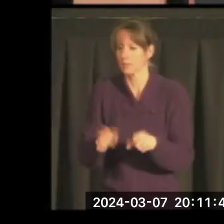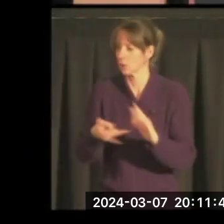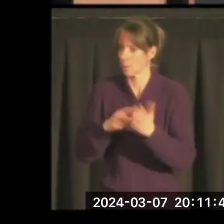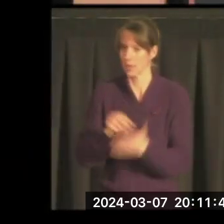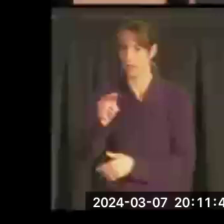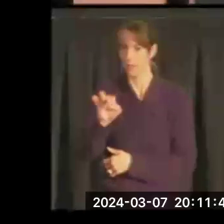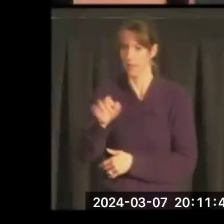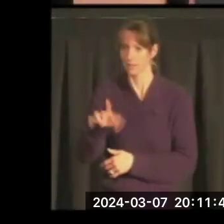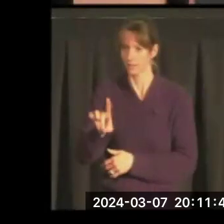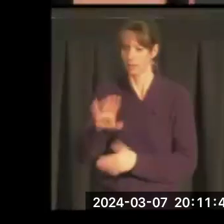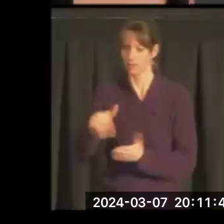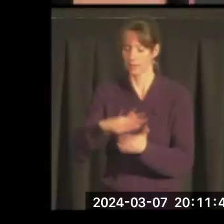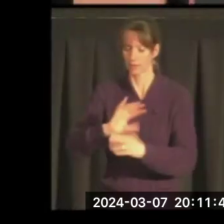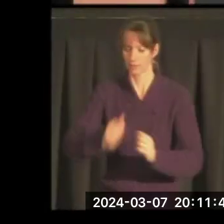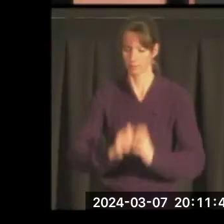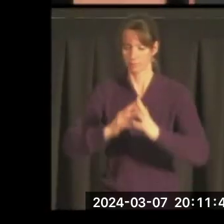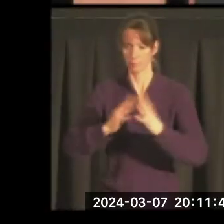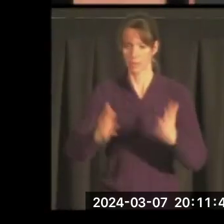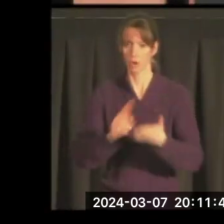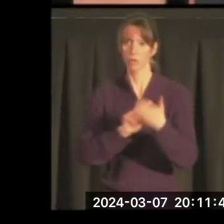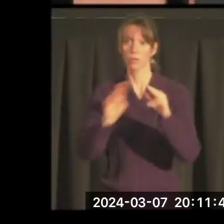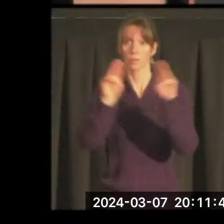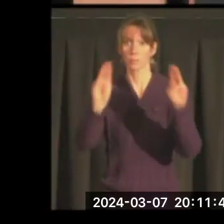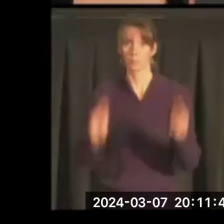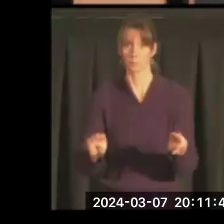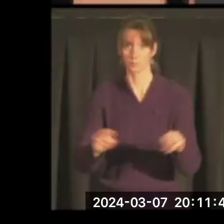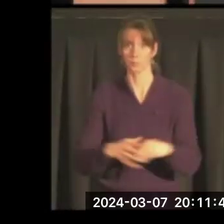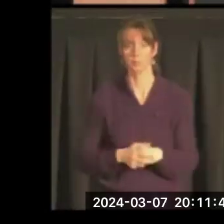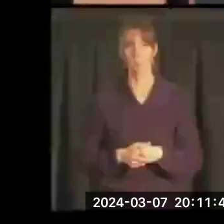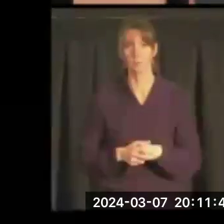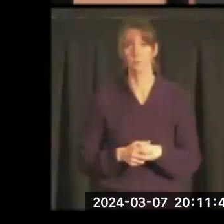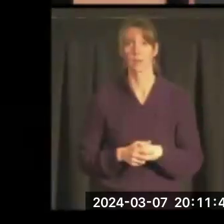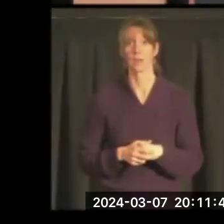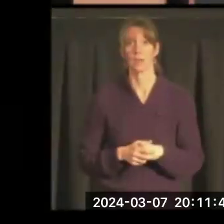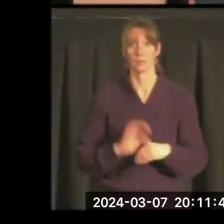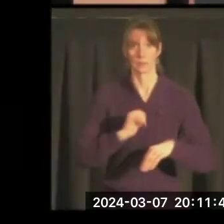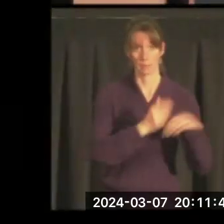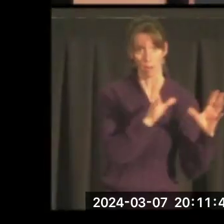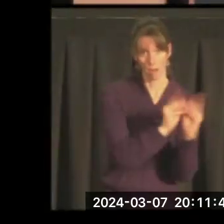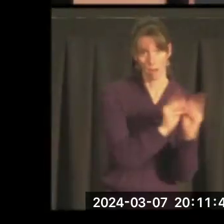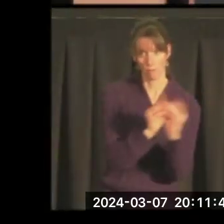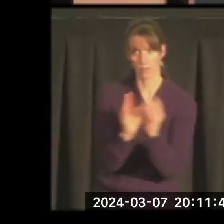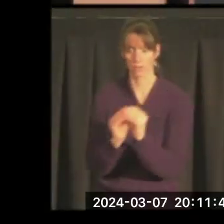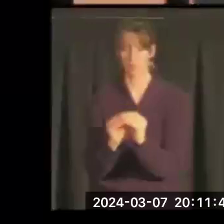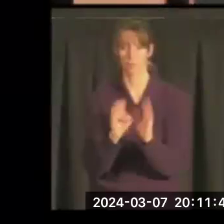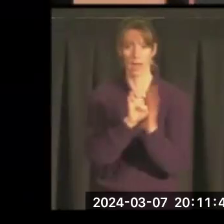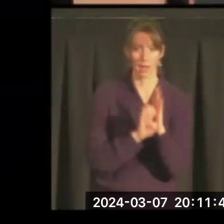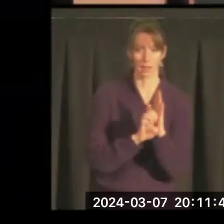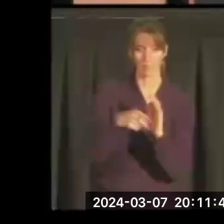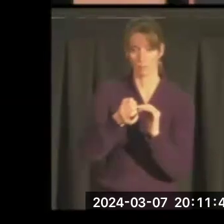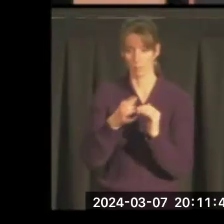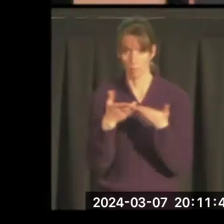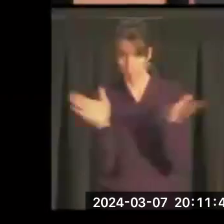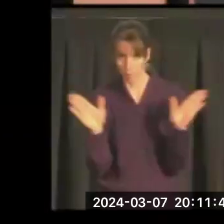Mansfield Center was created at the University of Montana. We did conferences on ethics and public affairs,